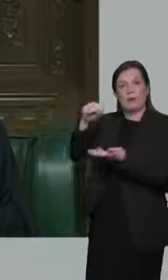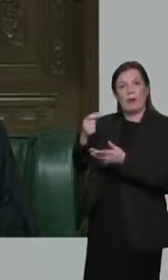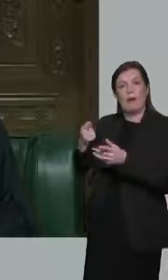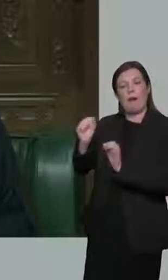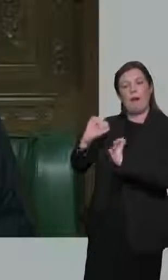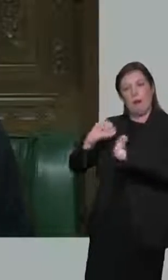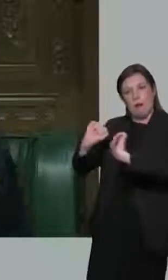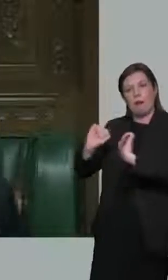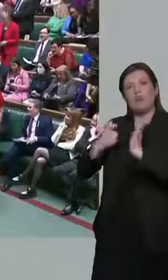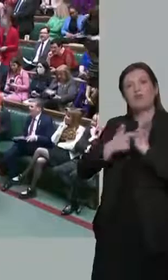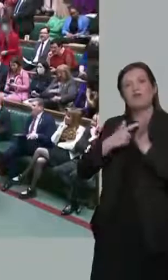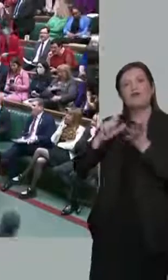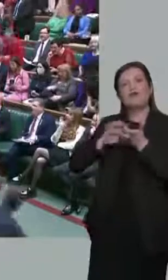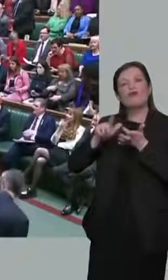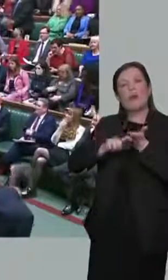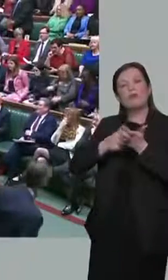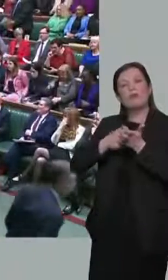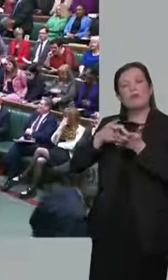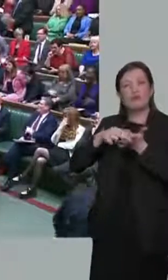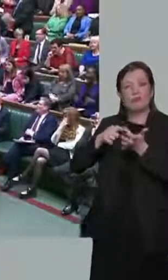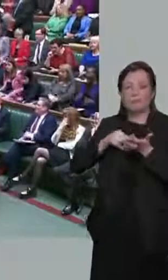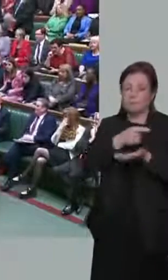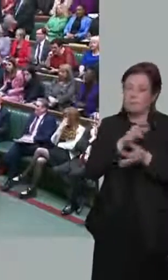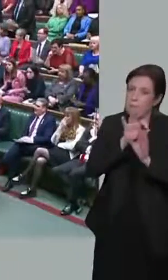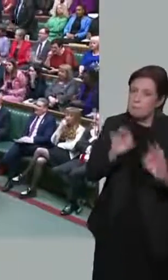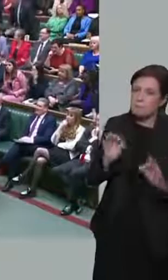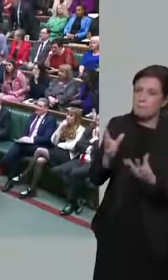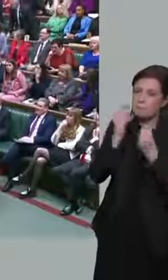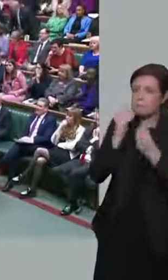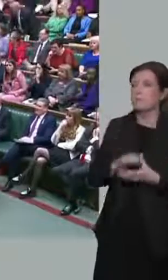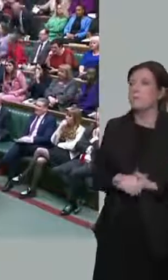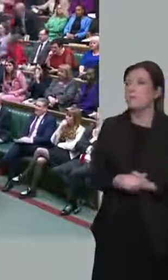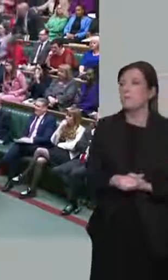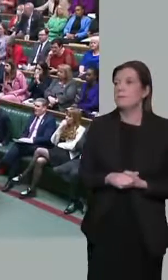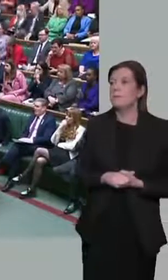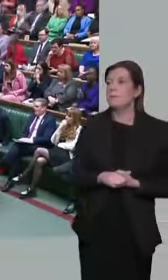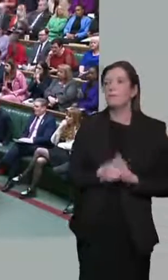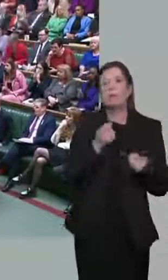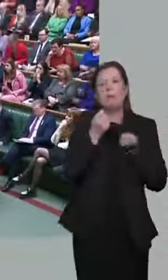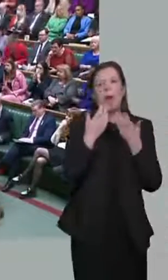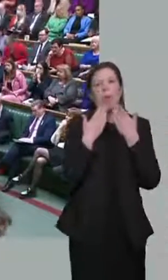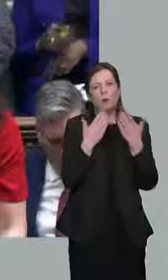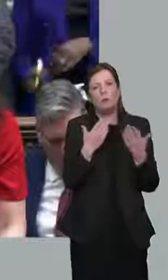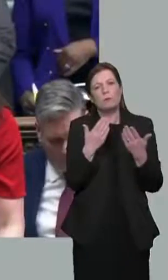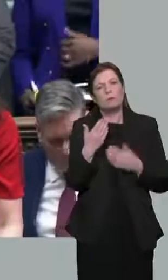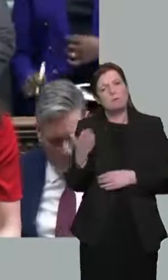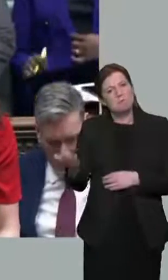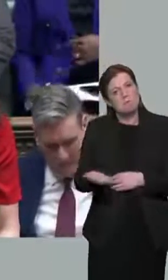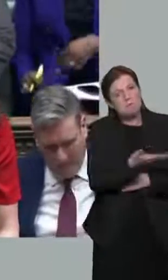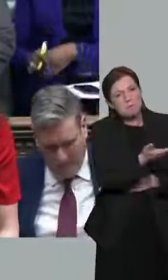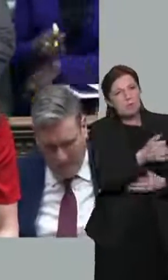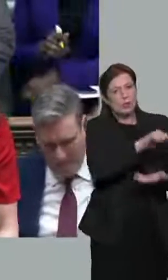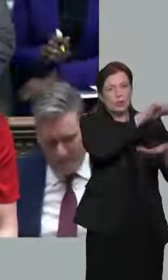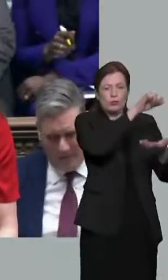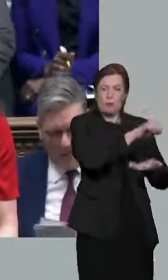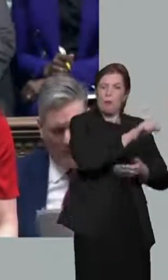of the Ex-Chapter. Ladies all please. Thank you, Mr Speaker. Today was the day that the Chancellor could have put a